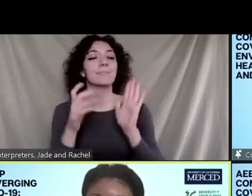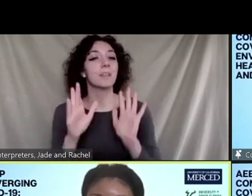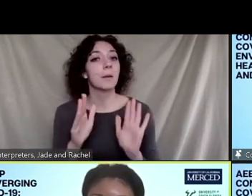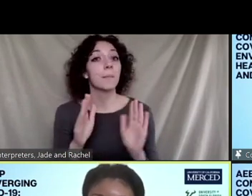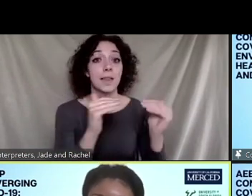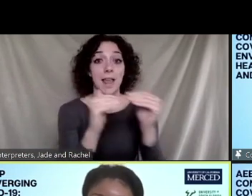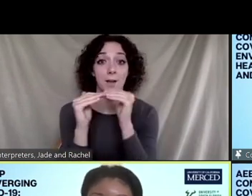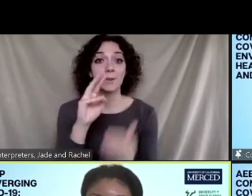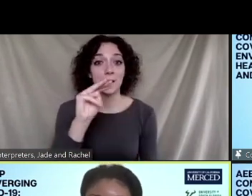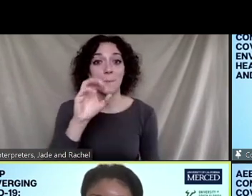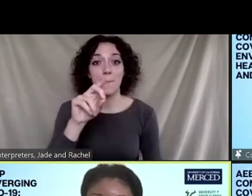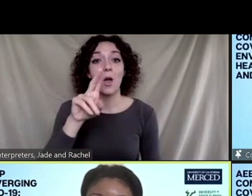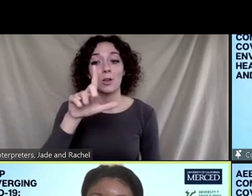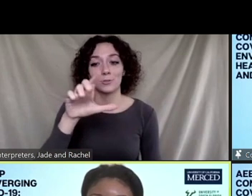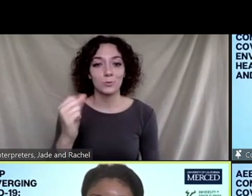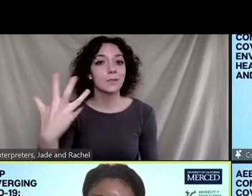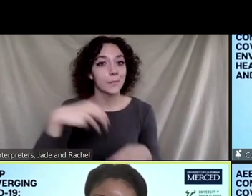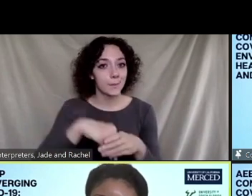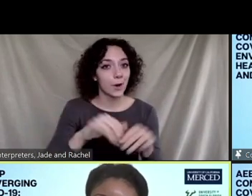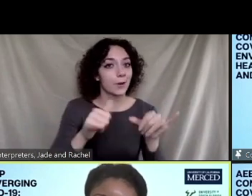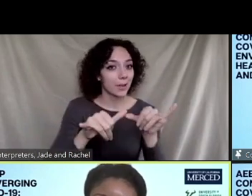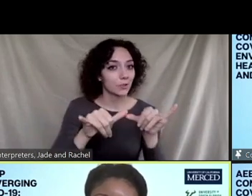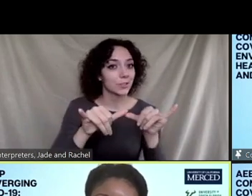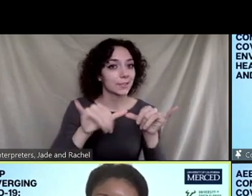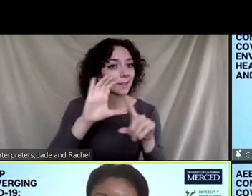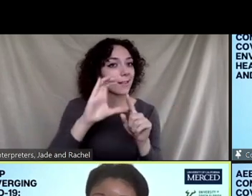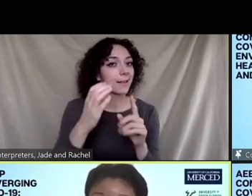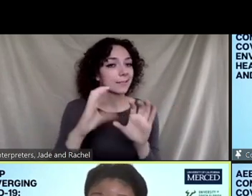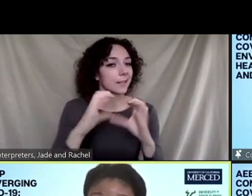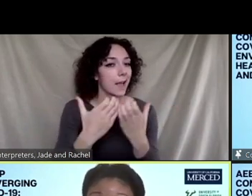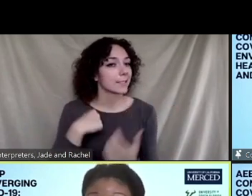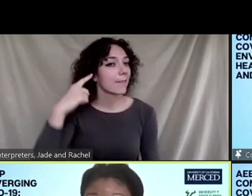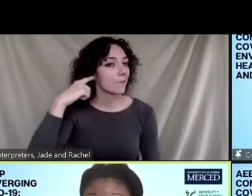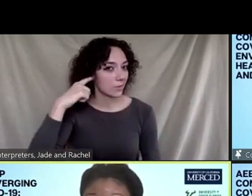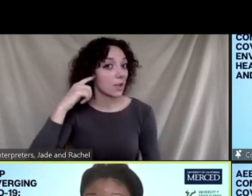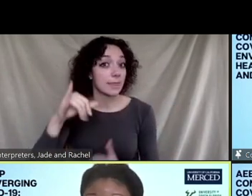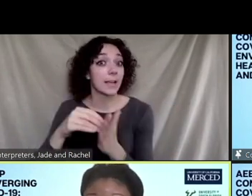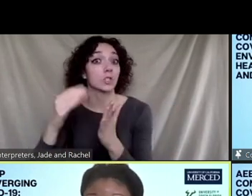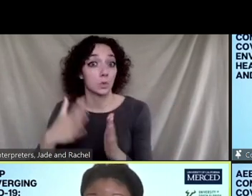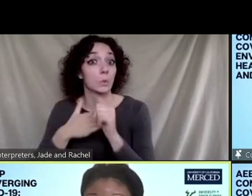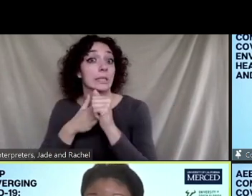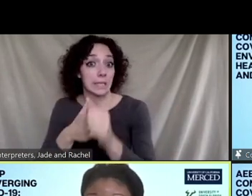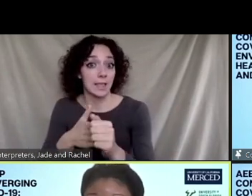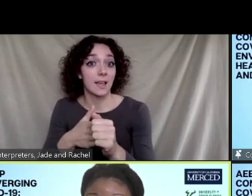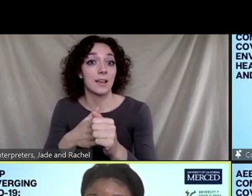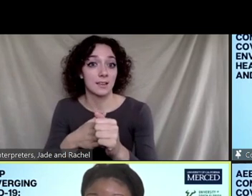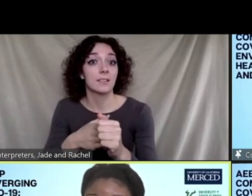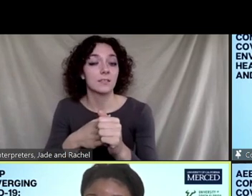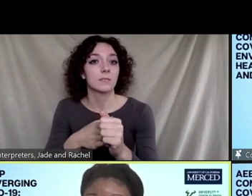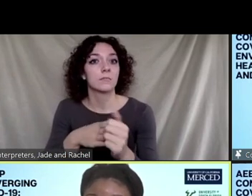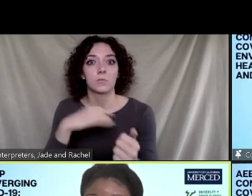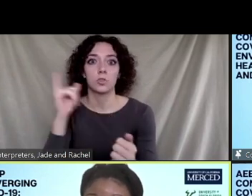entered or be a part of engineering classes. So this is a student-led movement